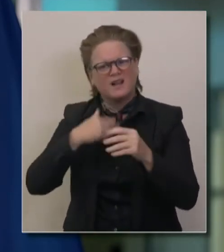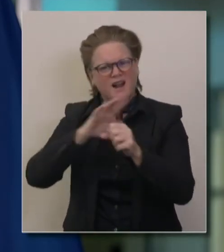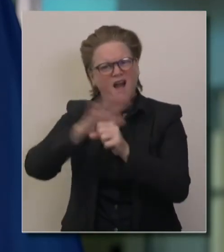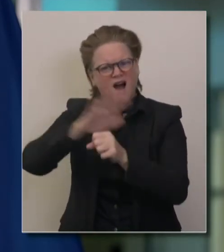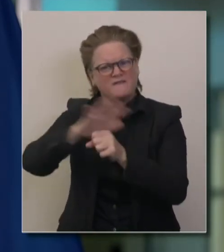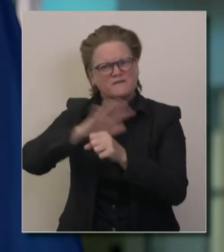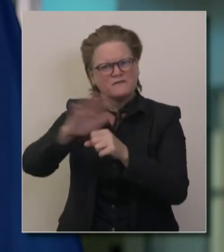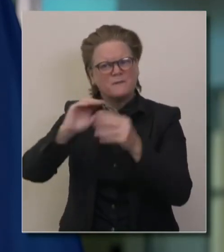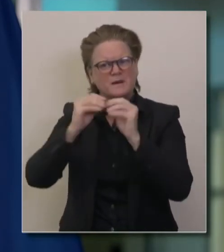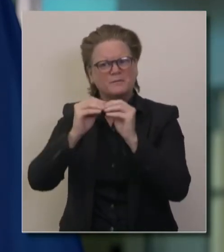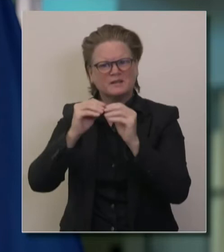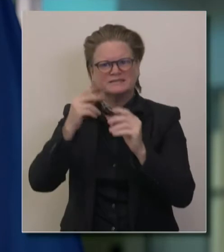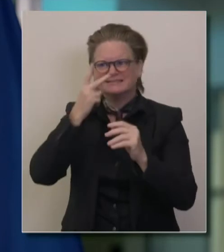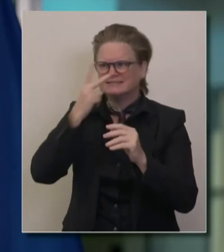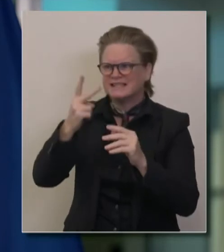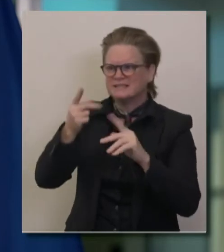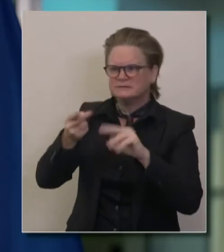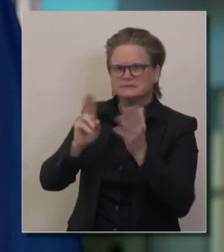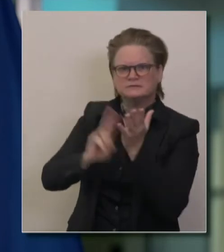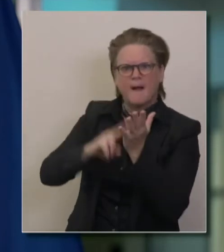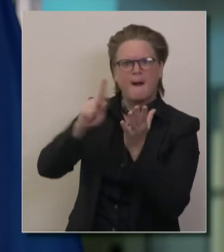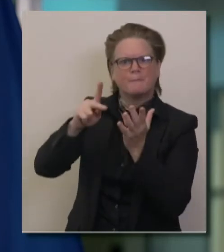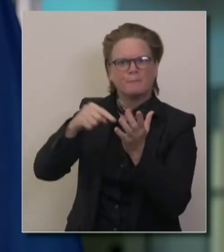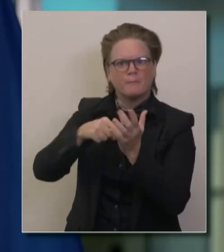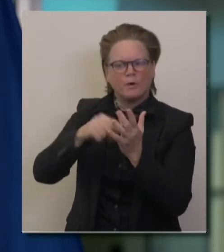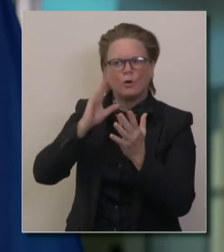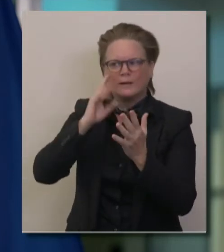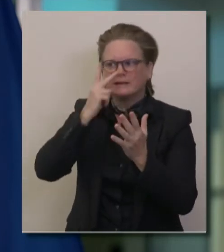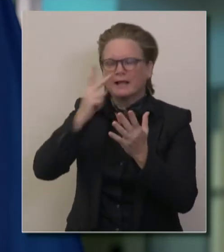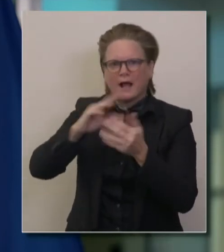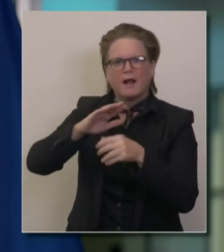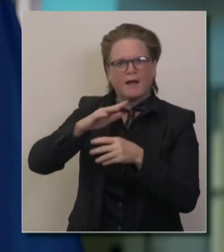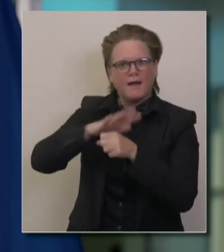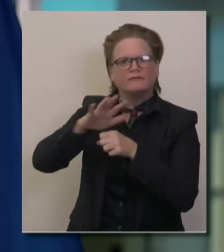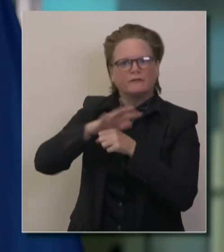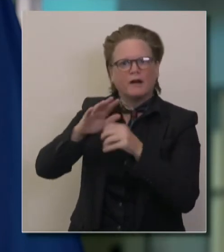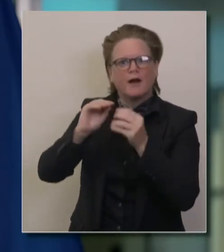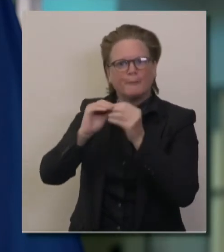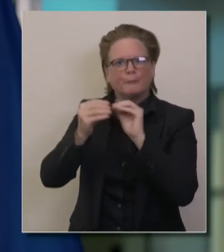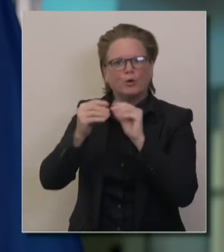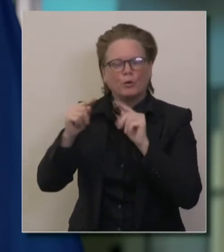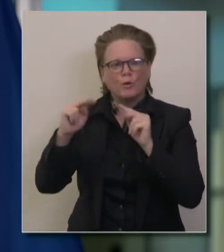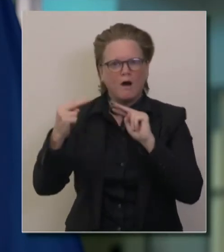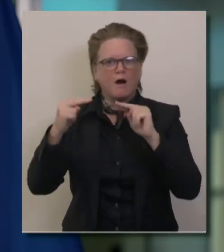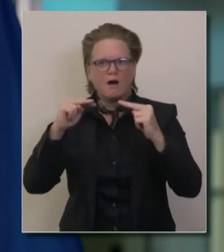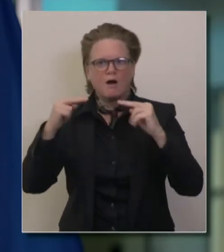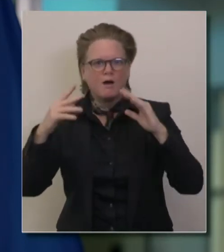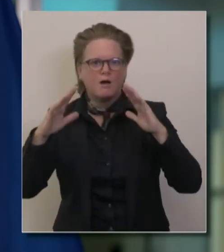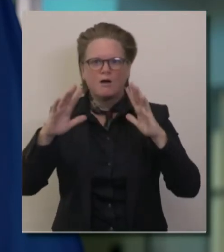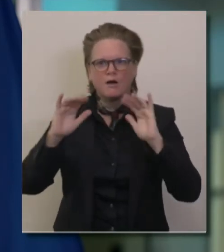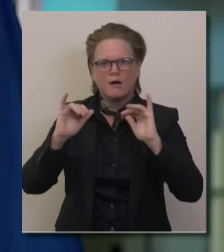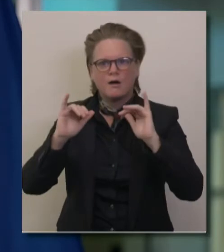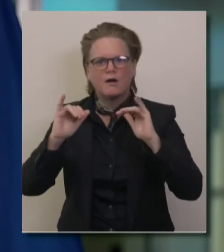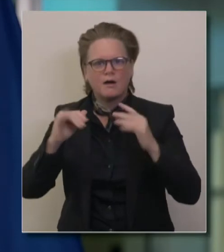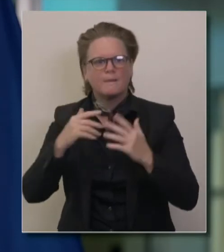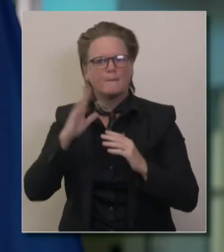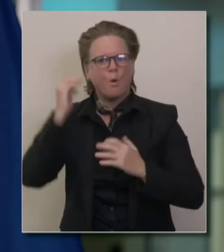meaningful, but, uh, Apple and Google will also be helping in that promotion and you can do the same. I appreciate your question and inquiry.